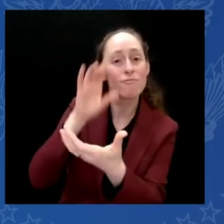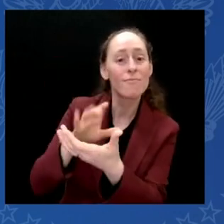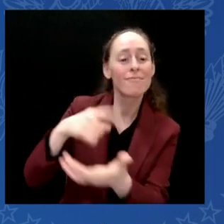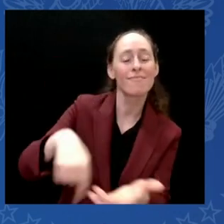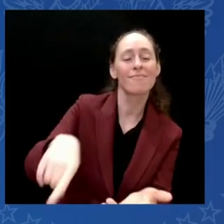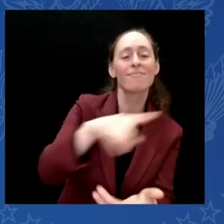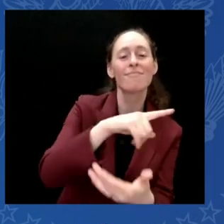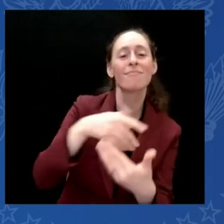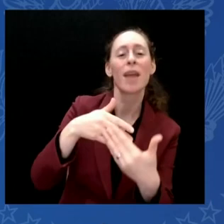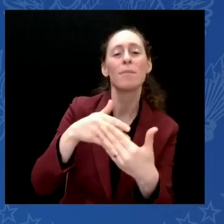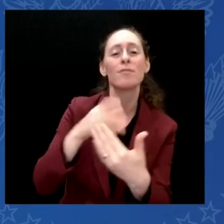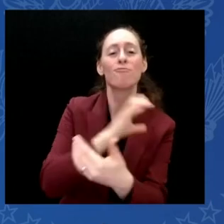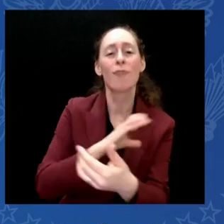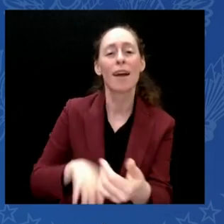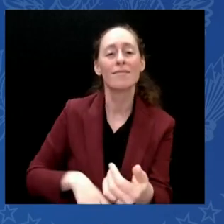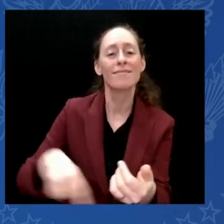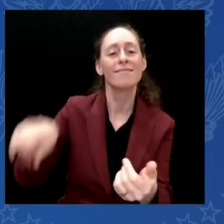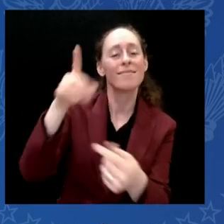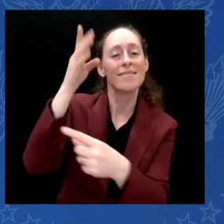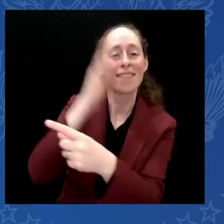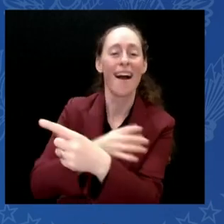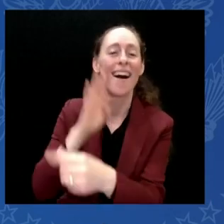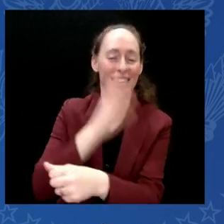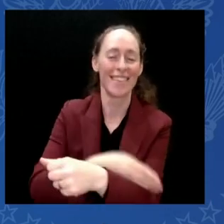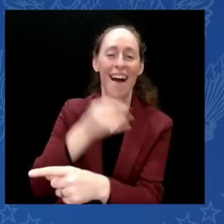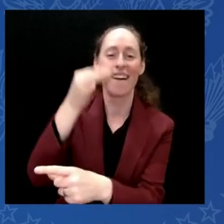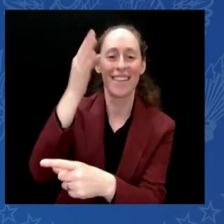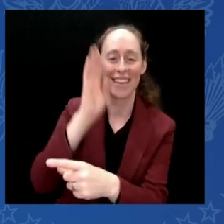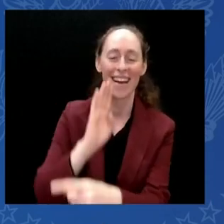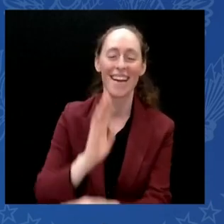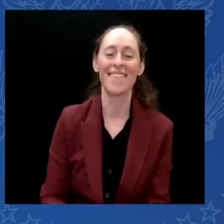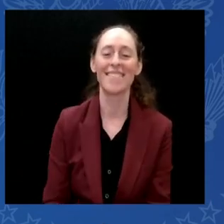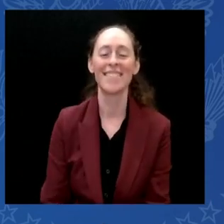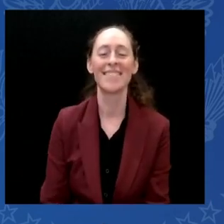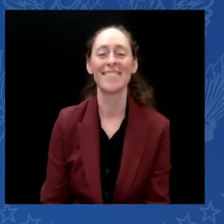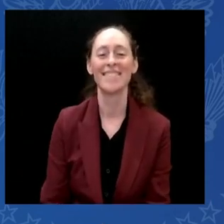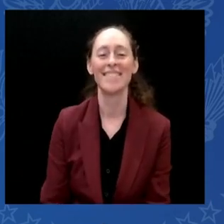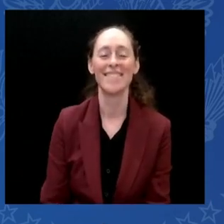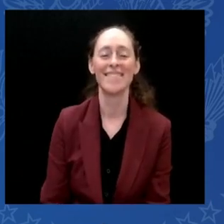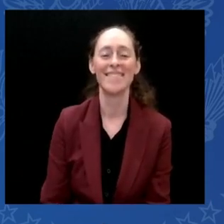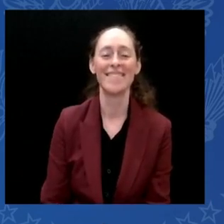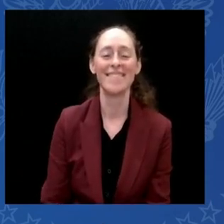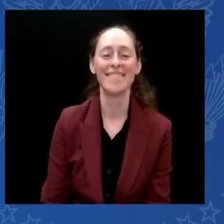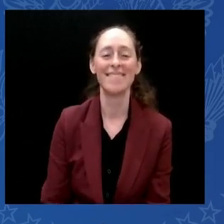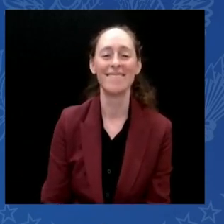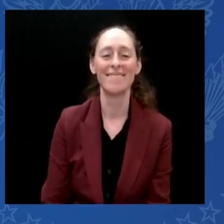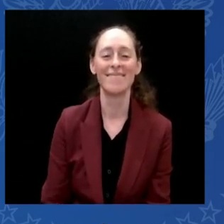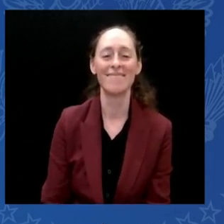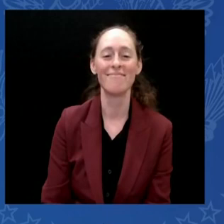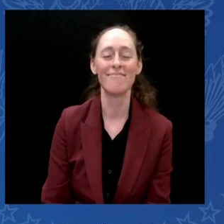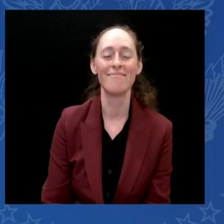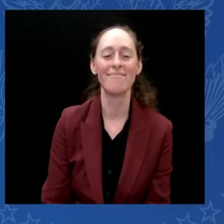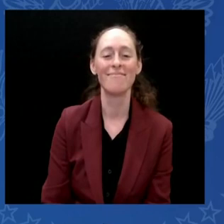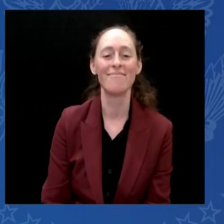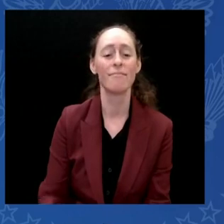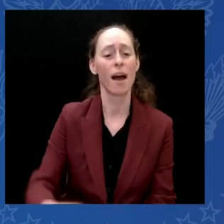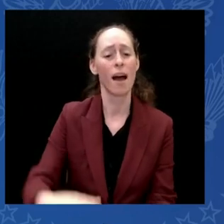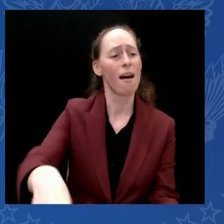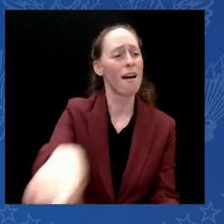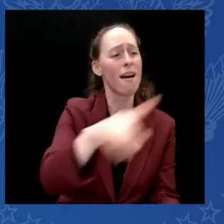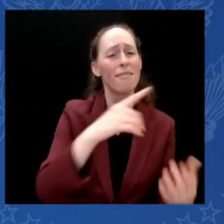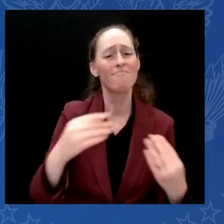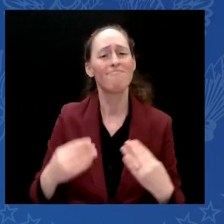hope, love, and peace, and joy to the world. Yes, it's a story that's 2,000 years old,